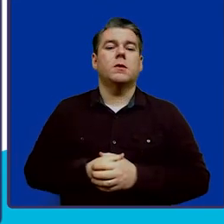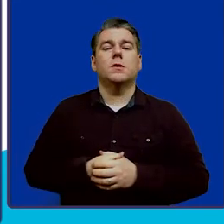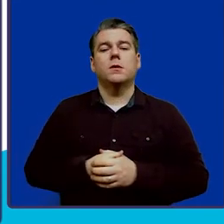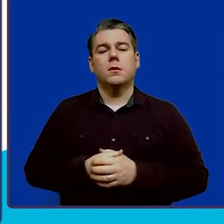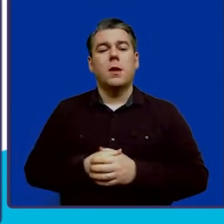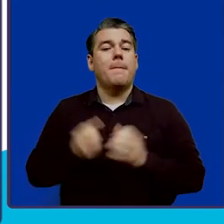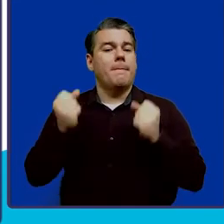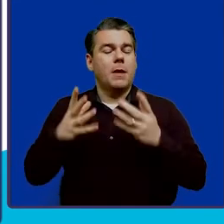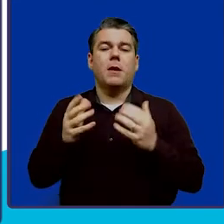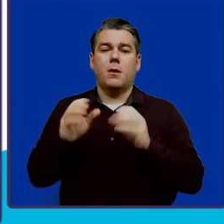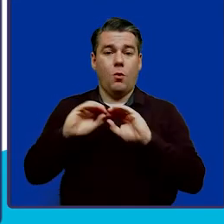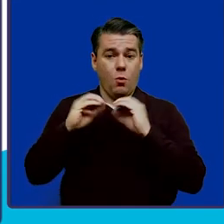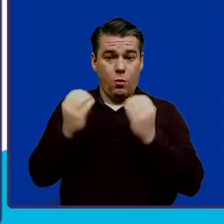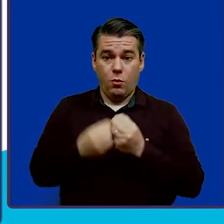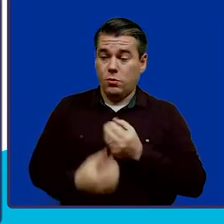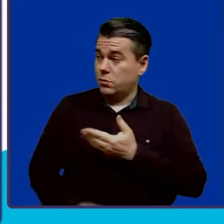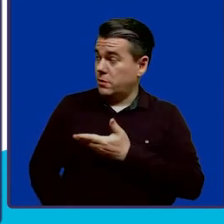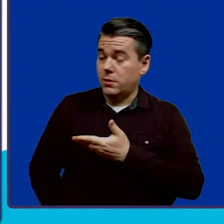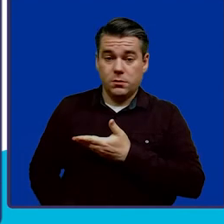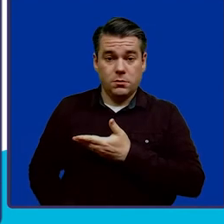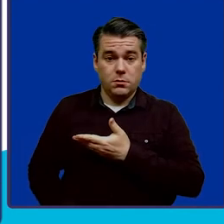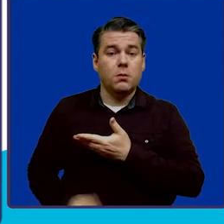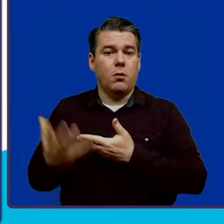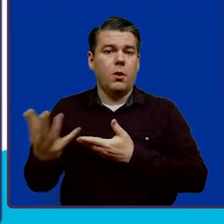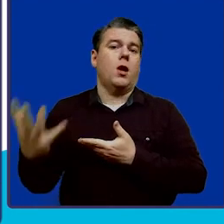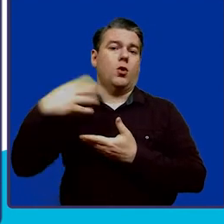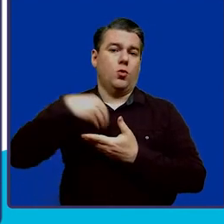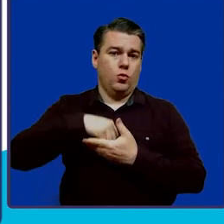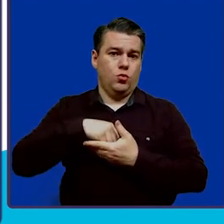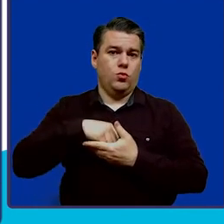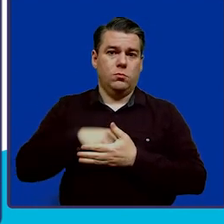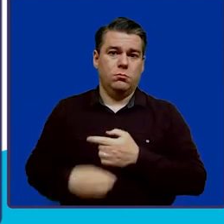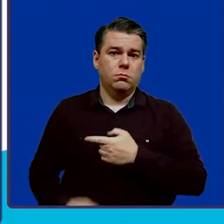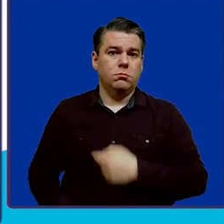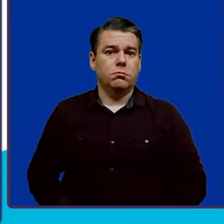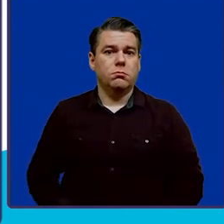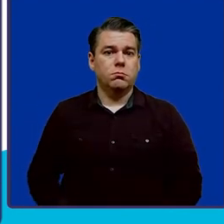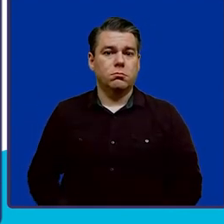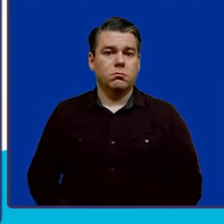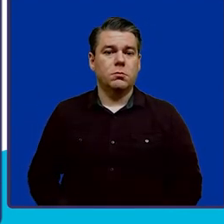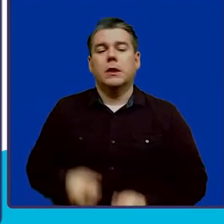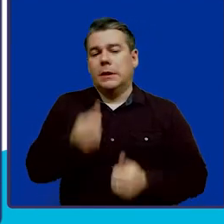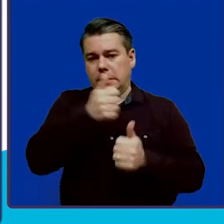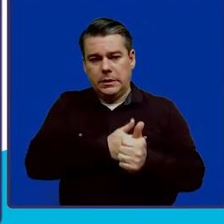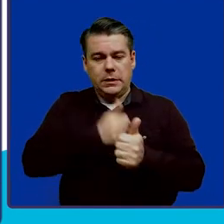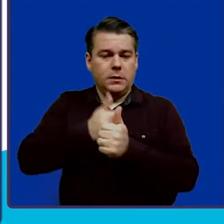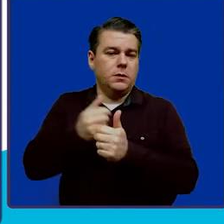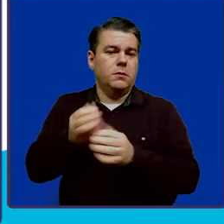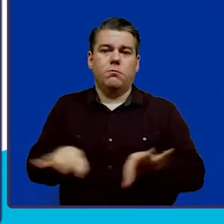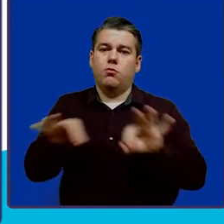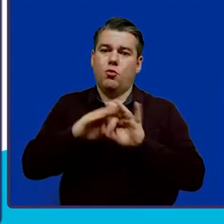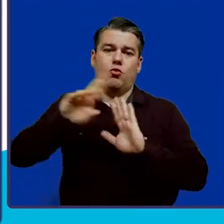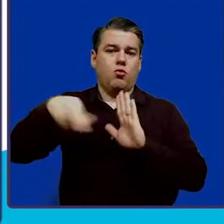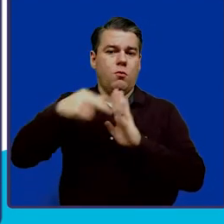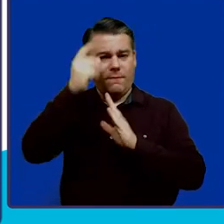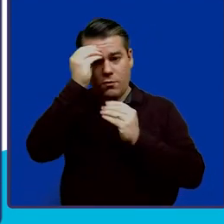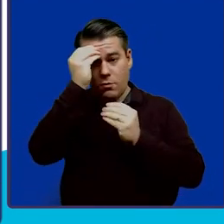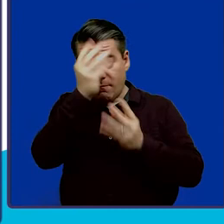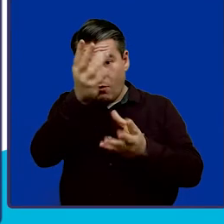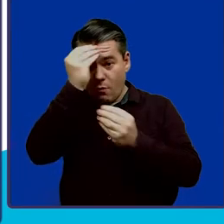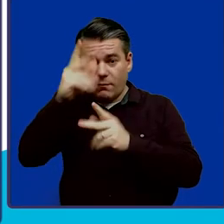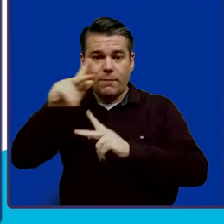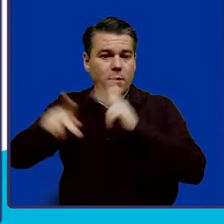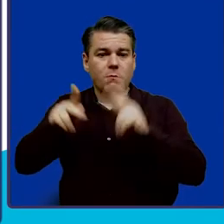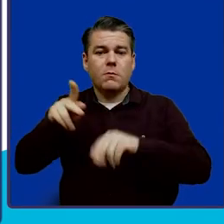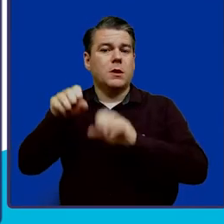organizations that are represented on the board are included on the slide. They each play an important role to inform individuals